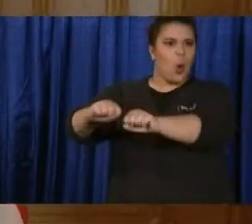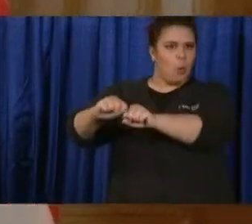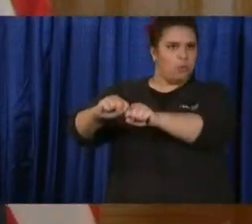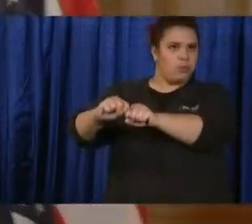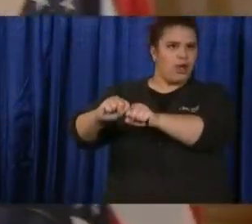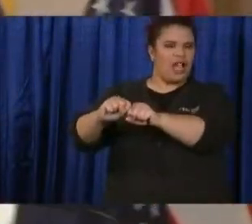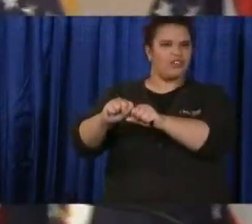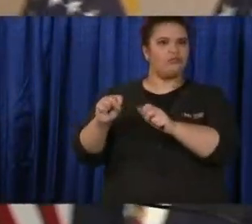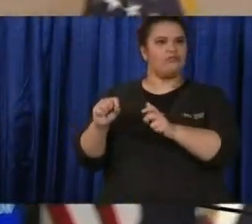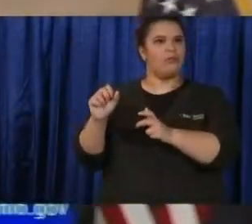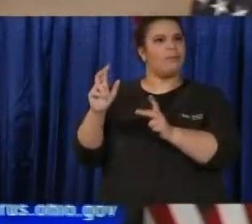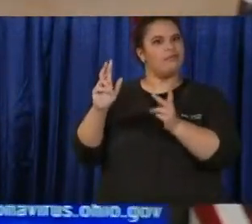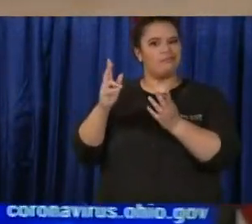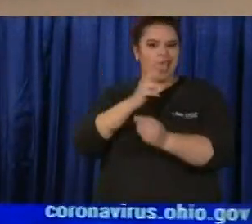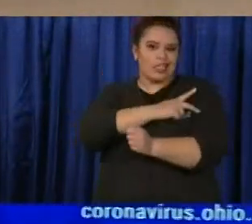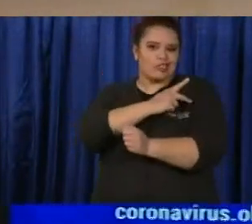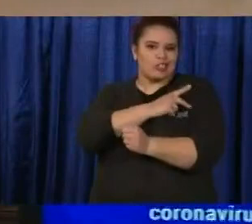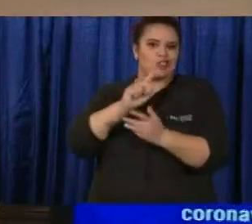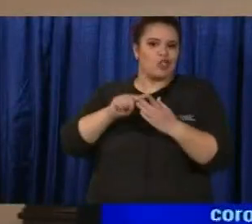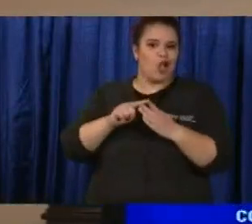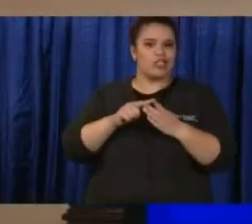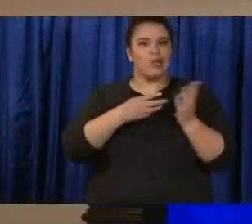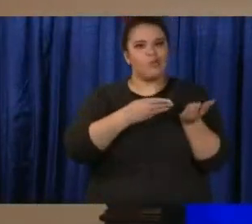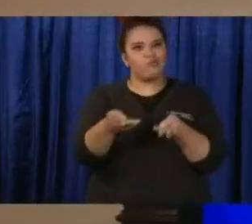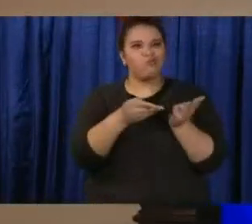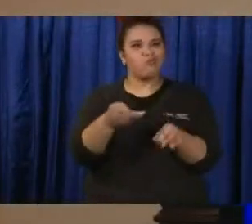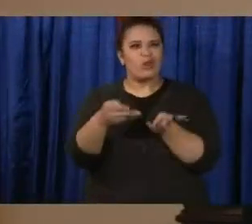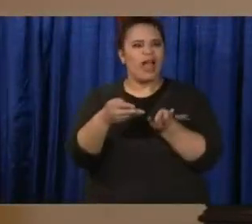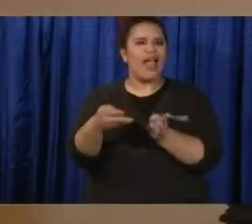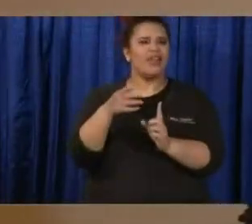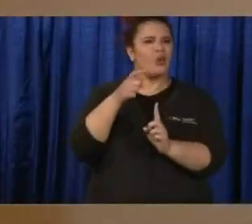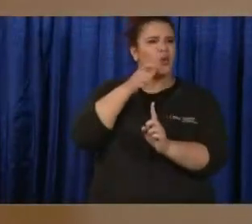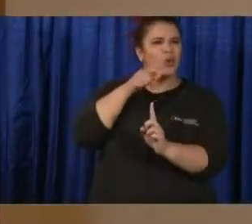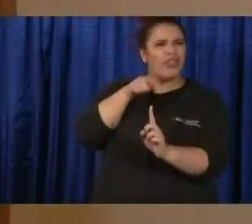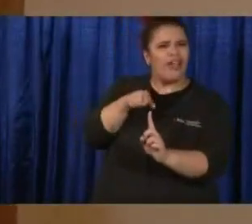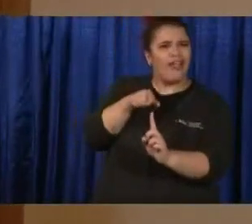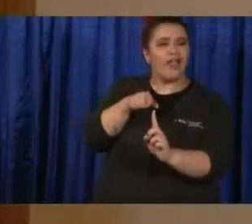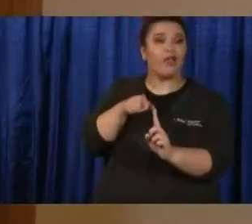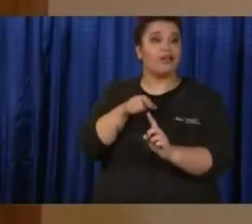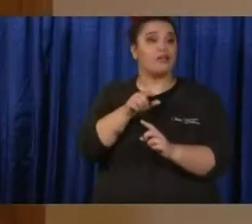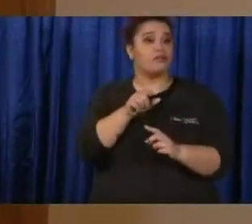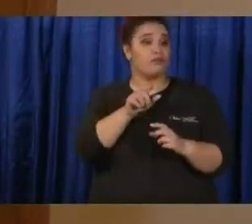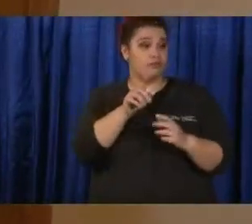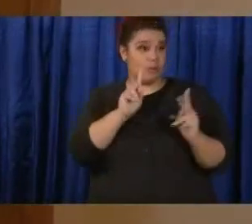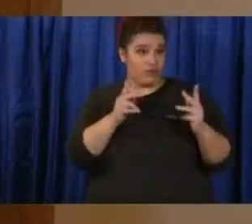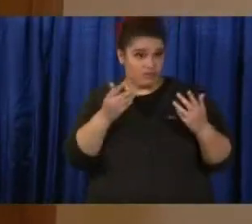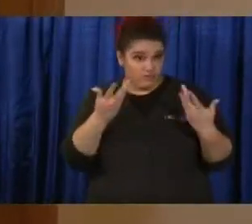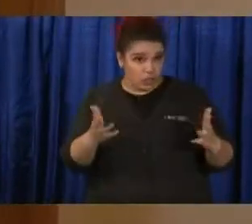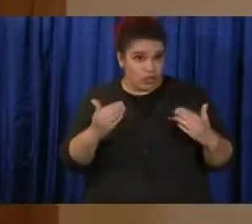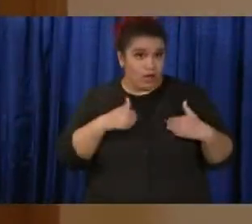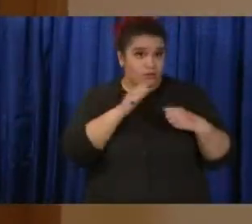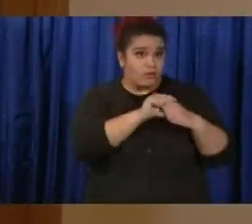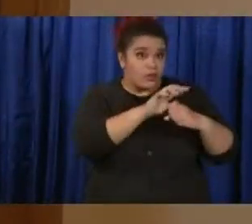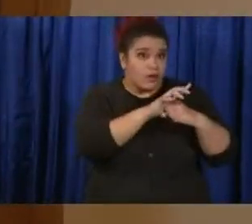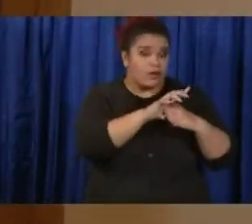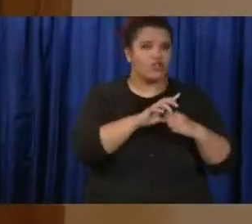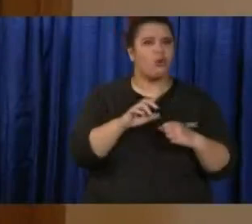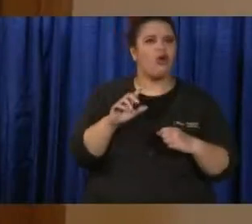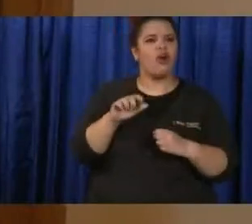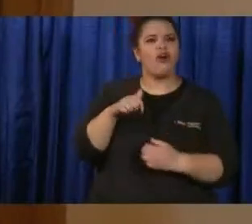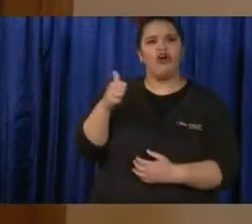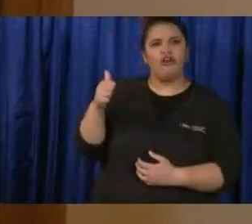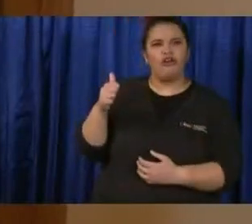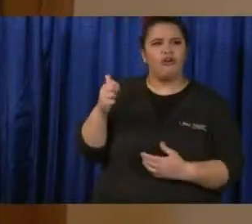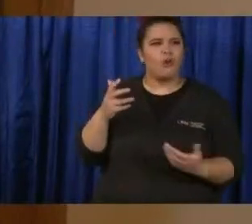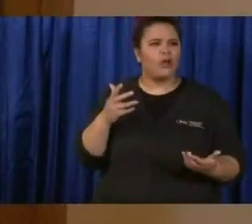would it be COVID-19 patients or other types of patients? Hi, Jesse. And everybody's wearing,